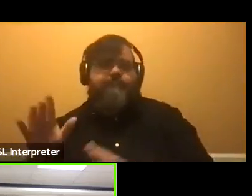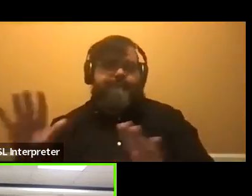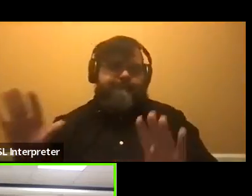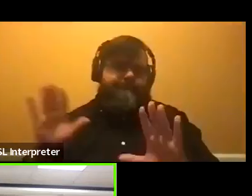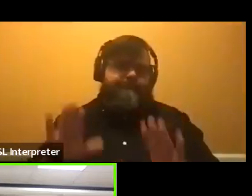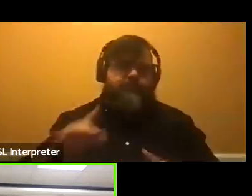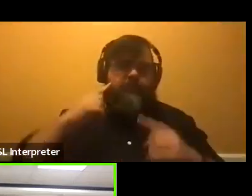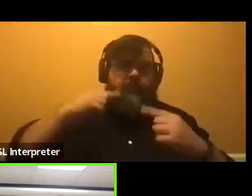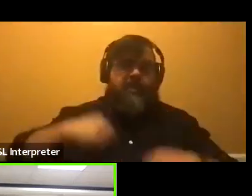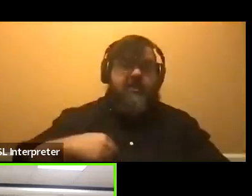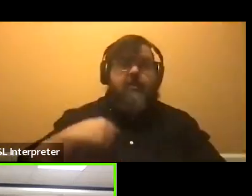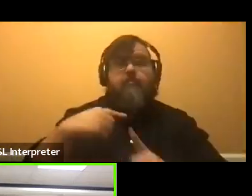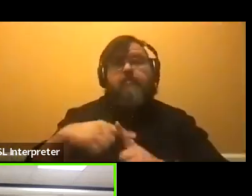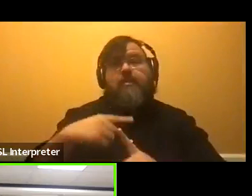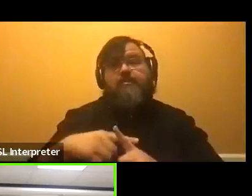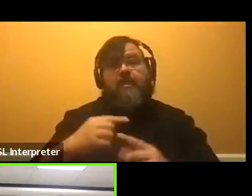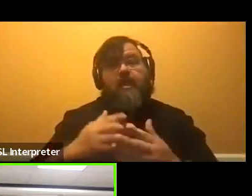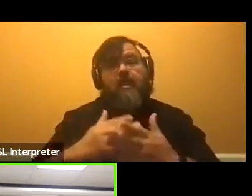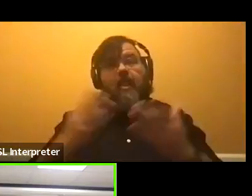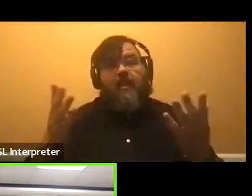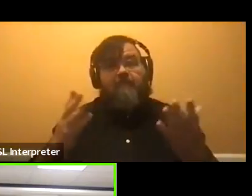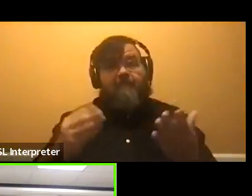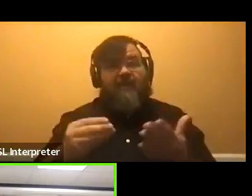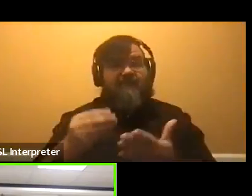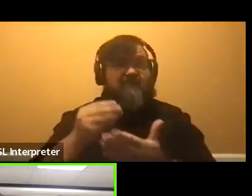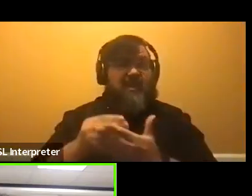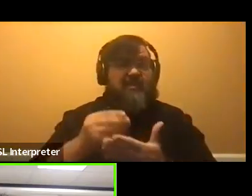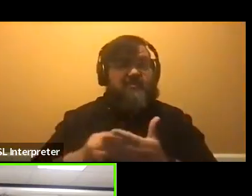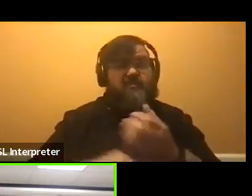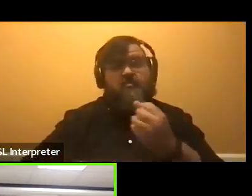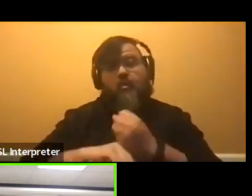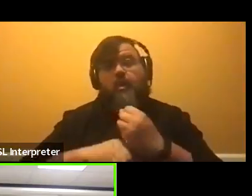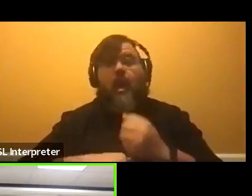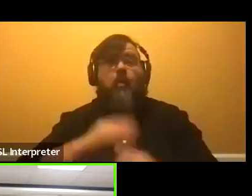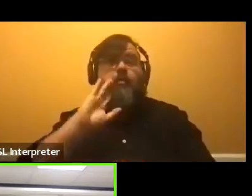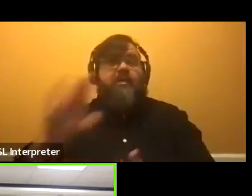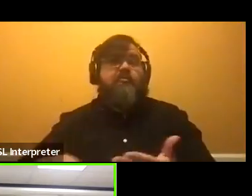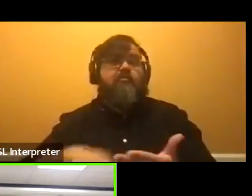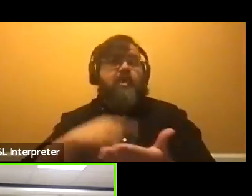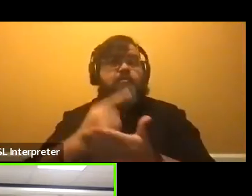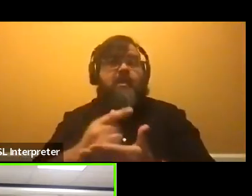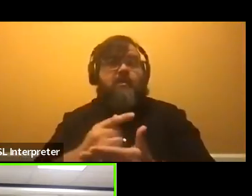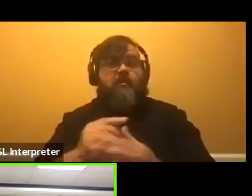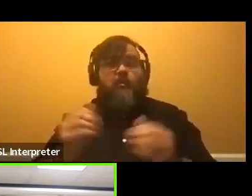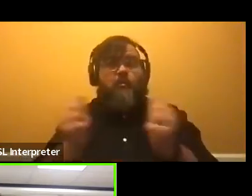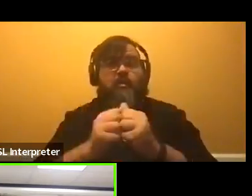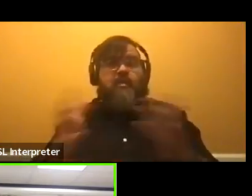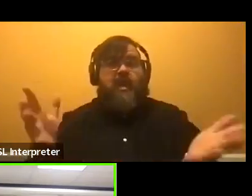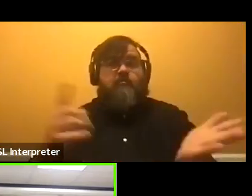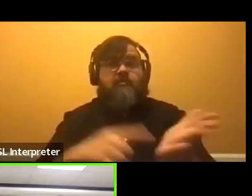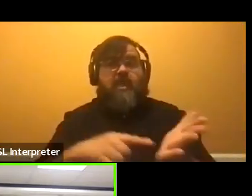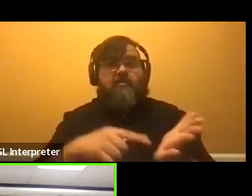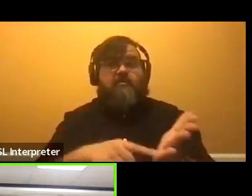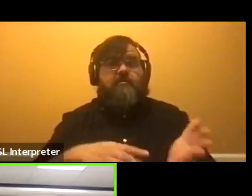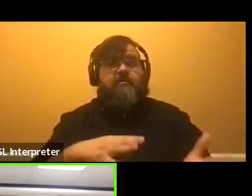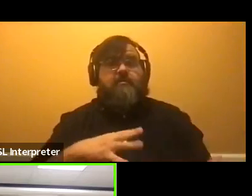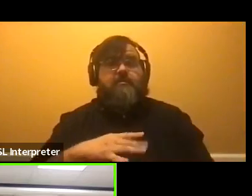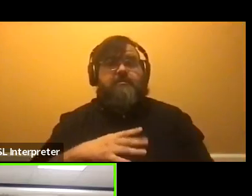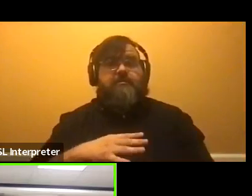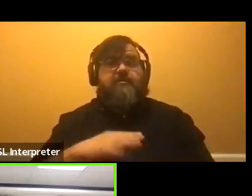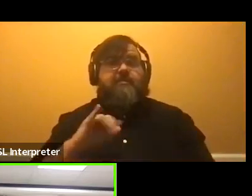me a lot of financial support. So I am grad, I will be graduating debt-free. So that was a major factor for me. Thank you.